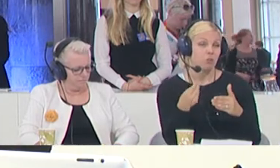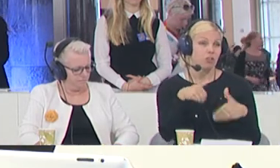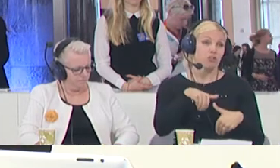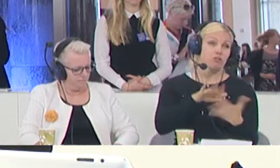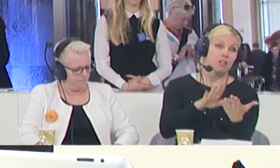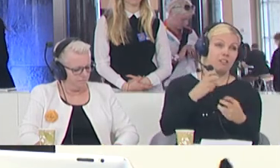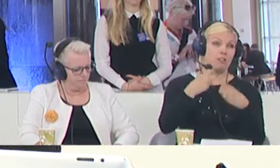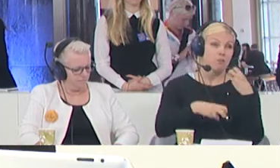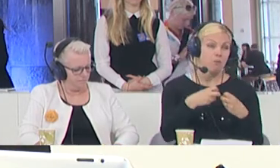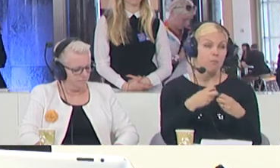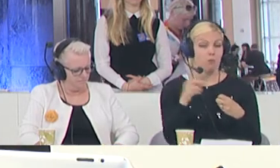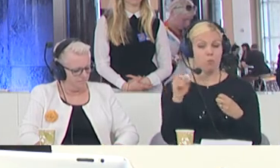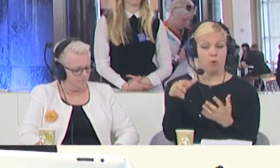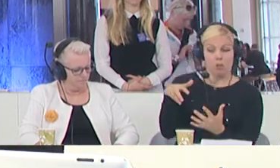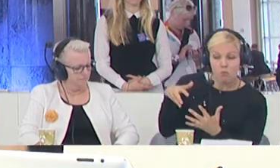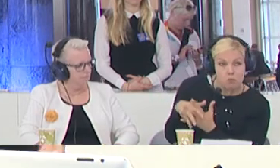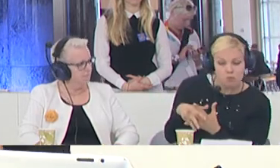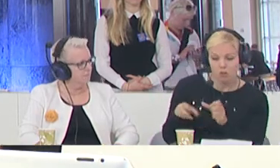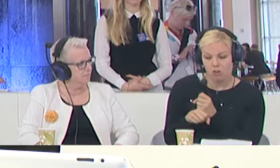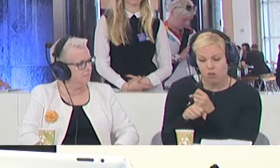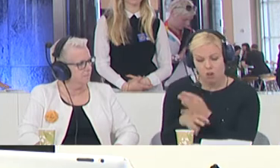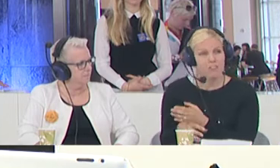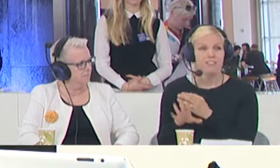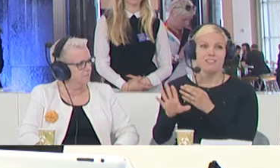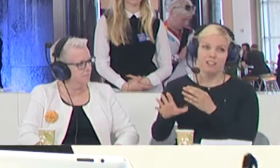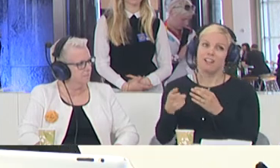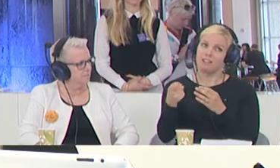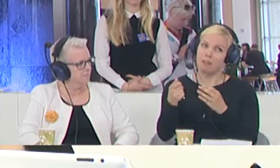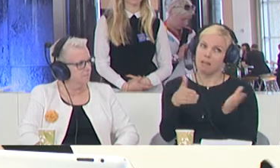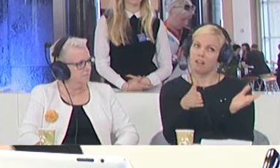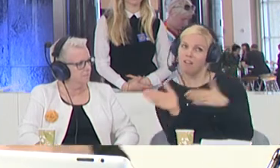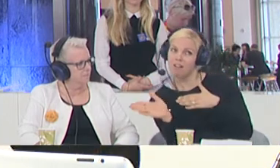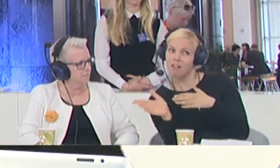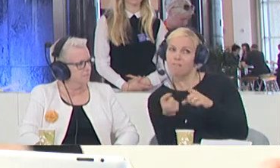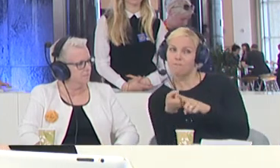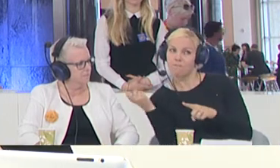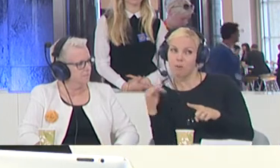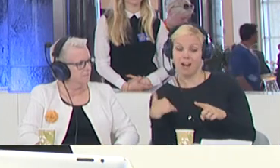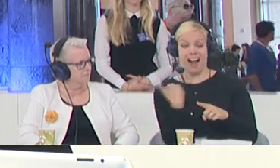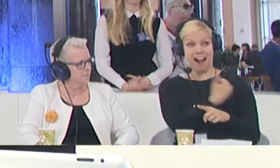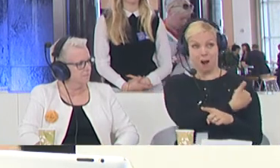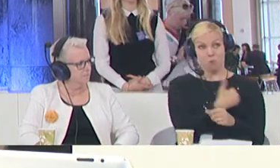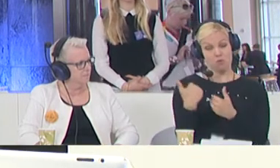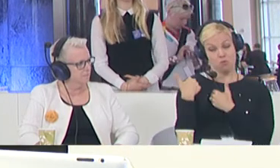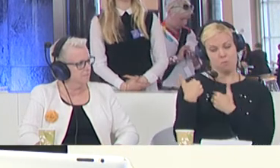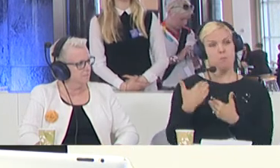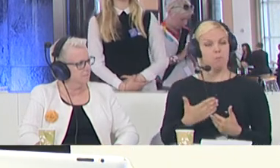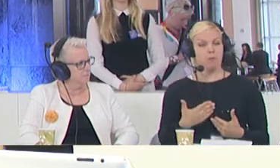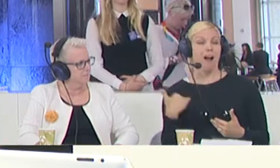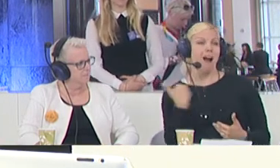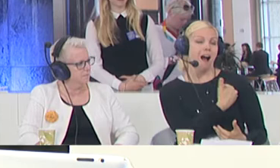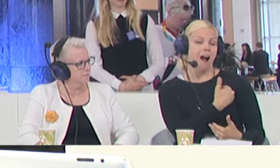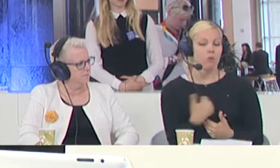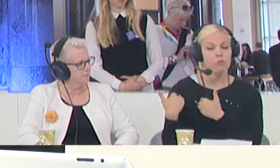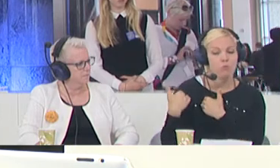the countries of the region people are fleeing from, it's also a little bit derailing away from our responsibility. What is our responsibility